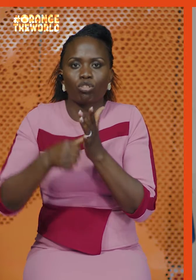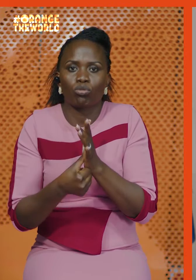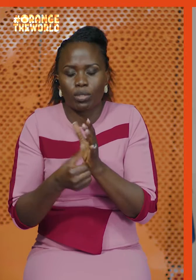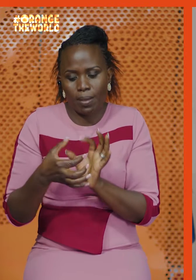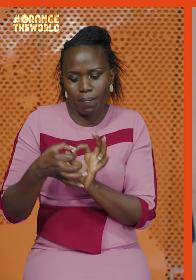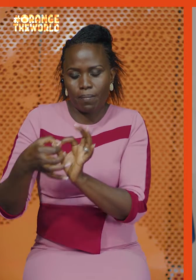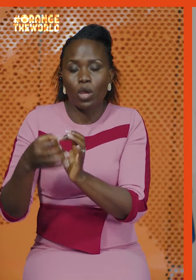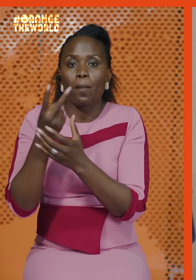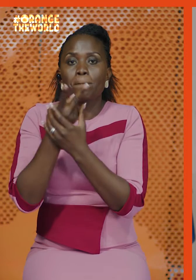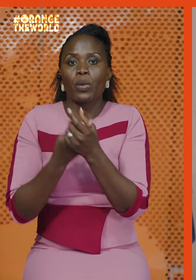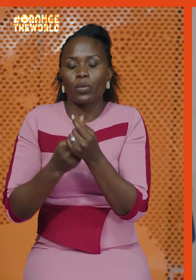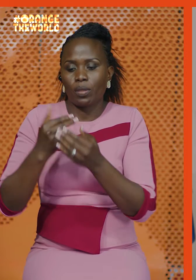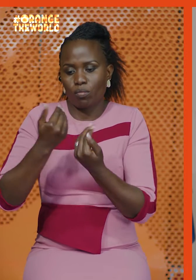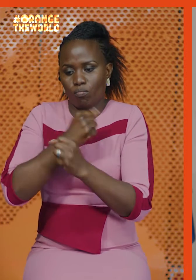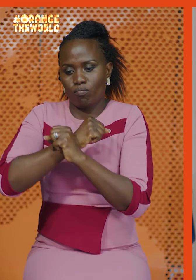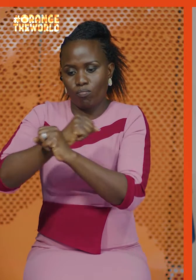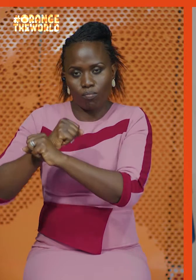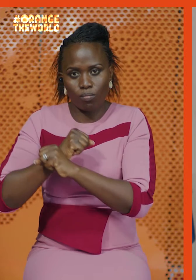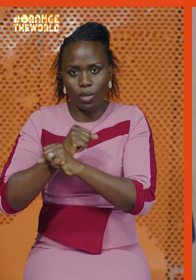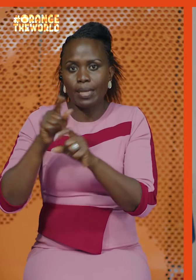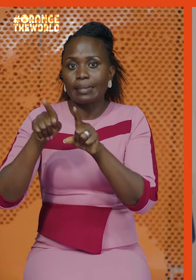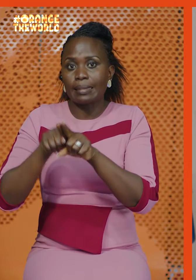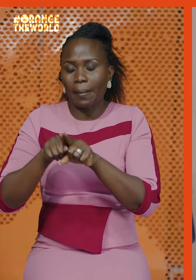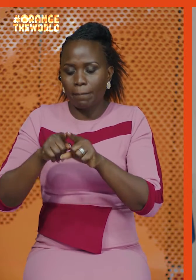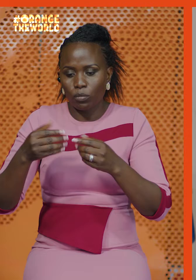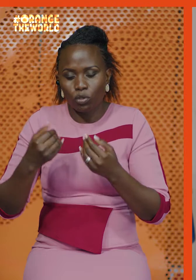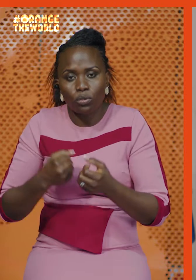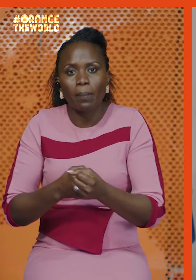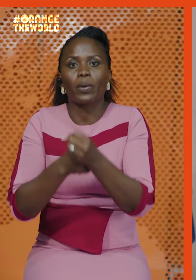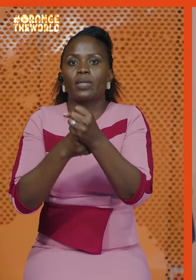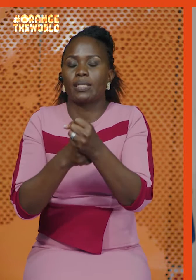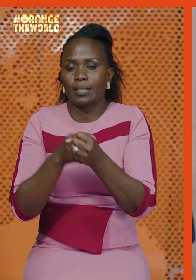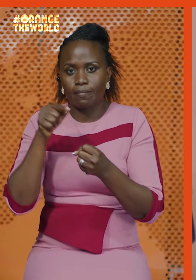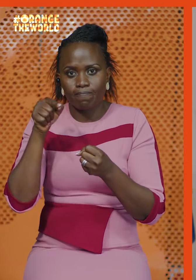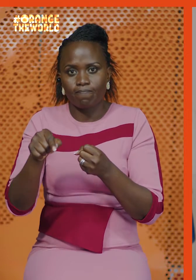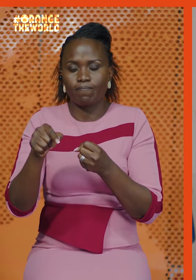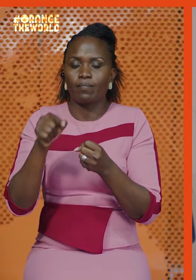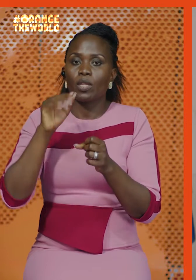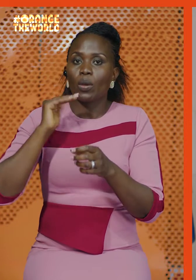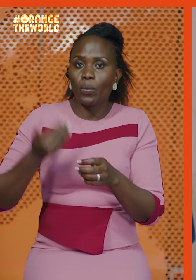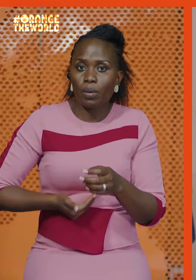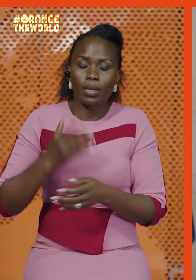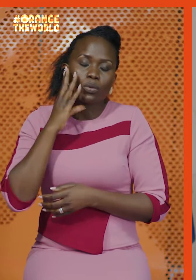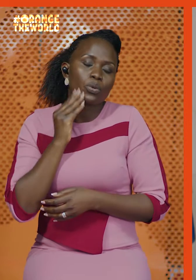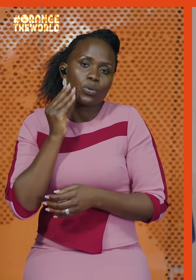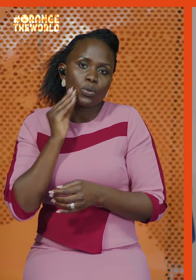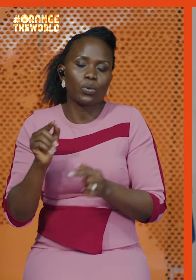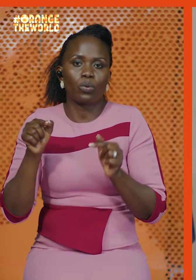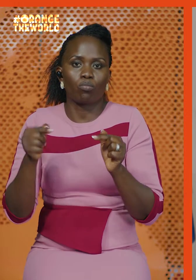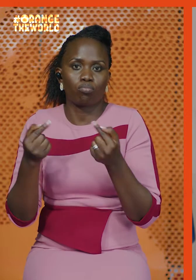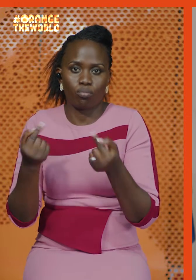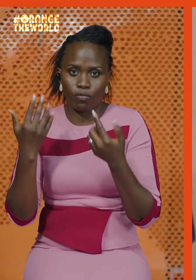relating both to the prevention but also to the support of victims of gender-based violence.